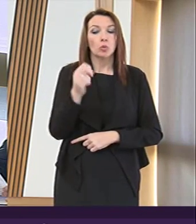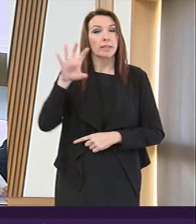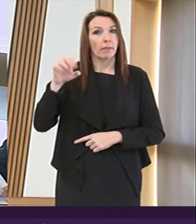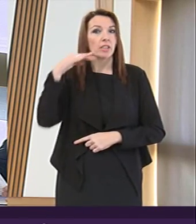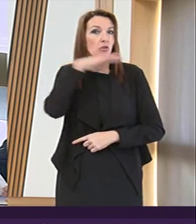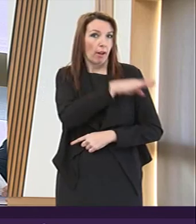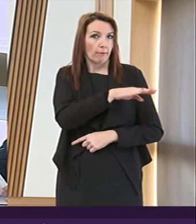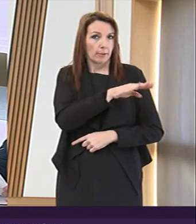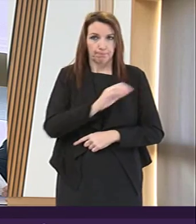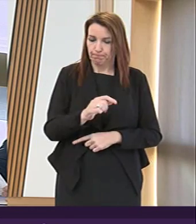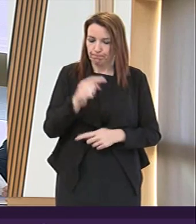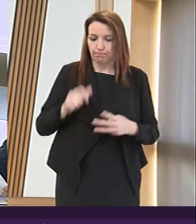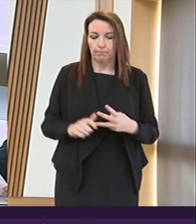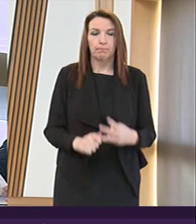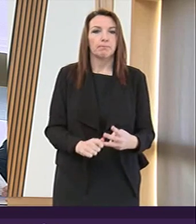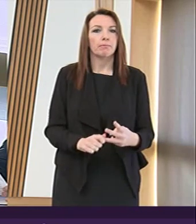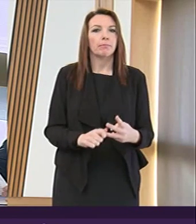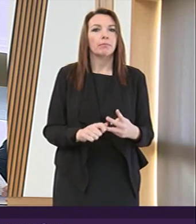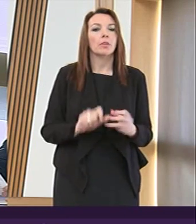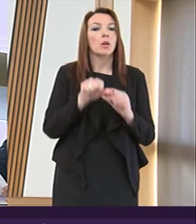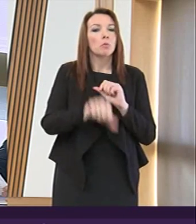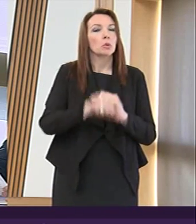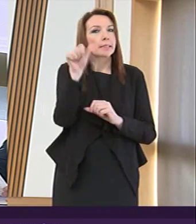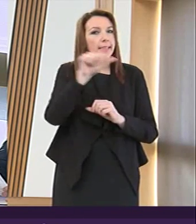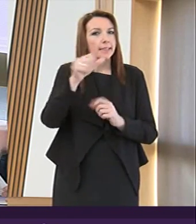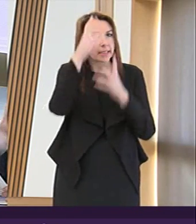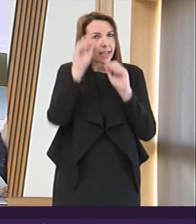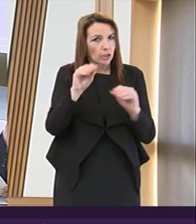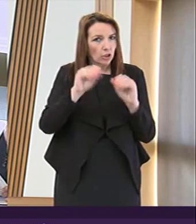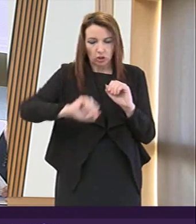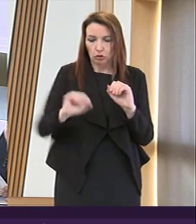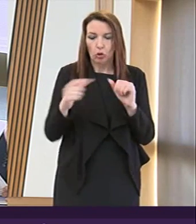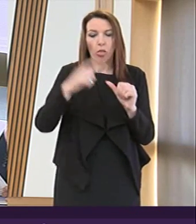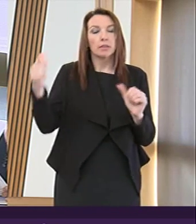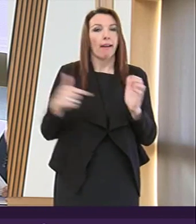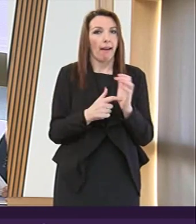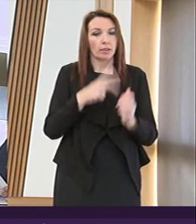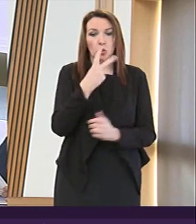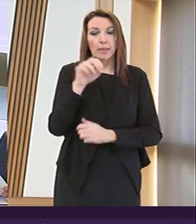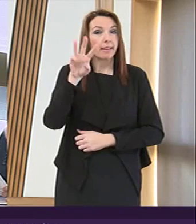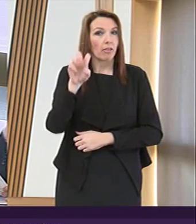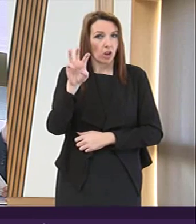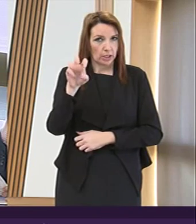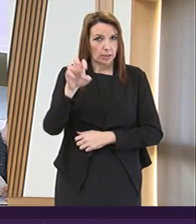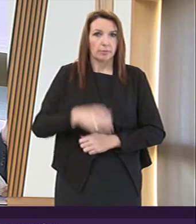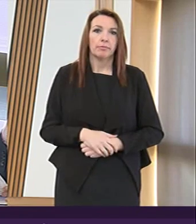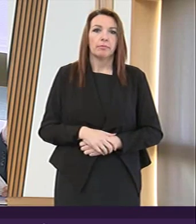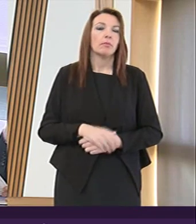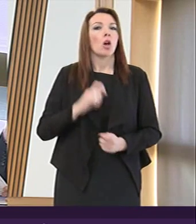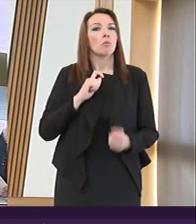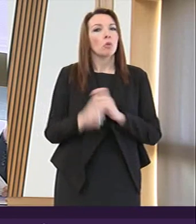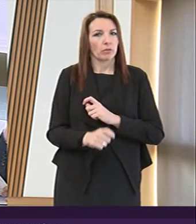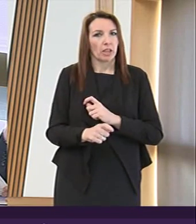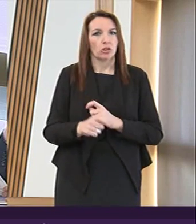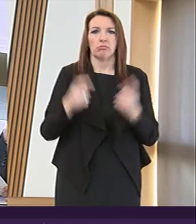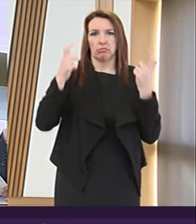the Post-16 Education Scotland Act 2013, Modification of